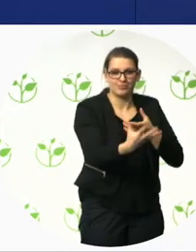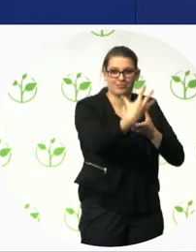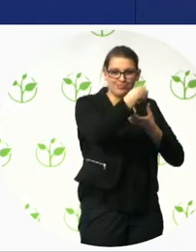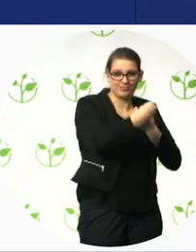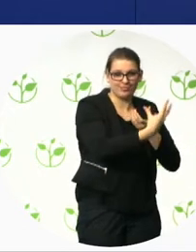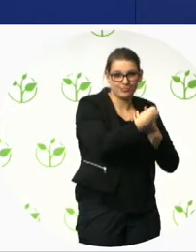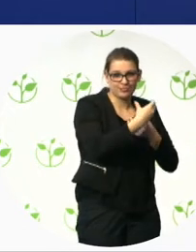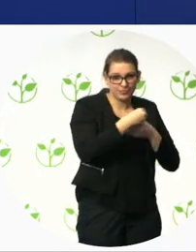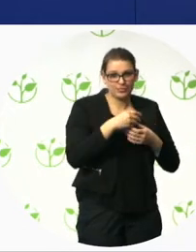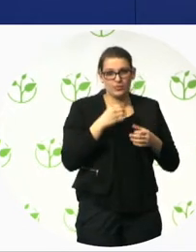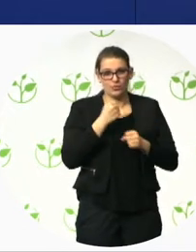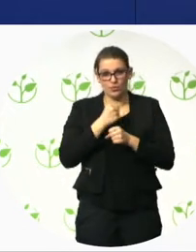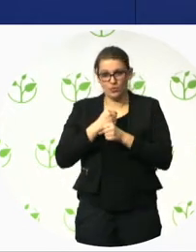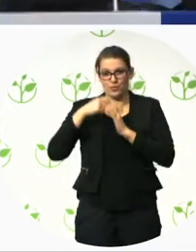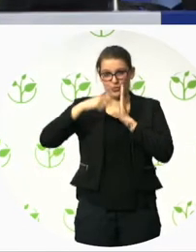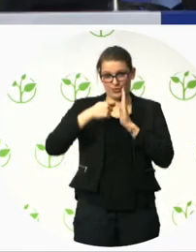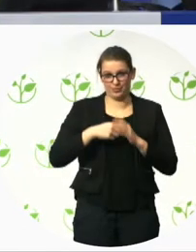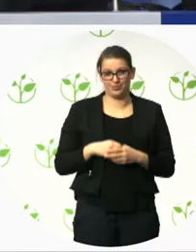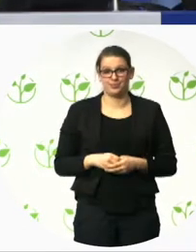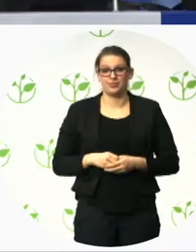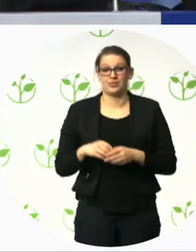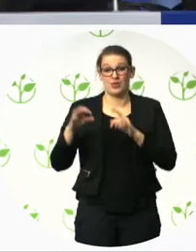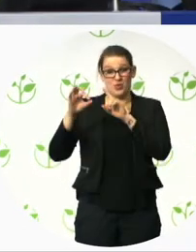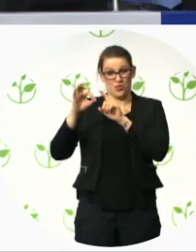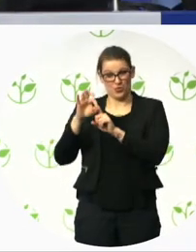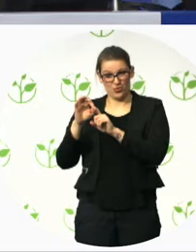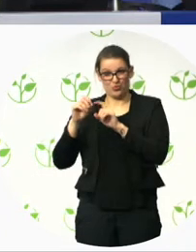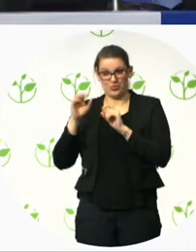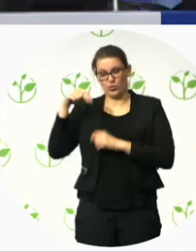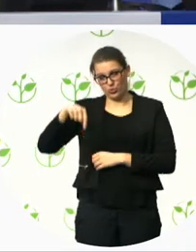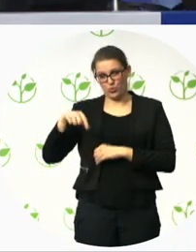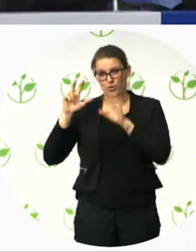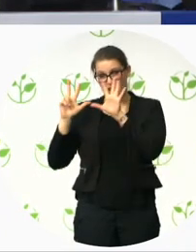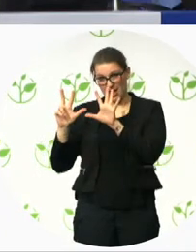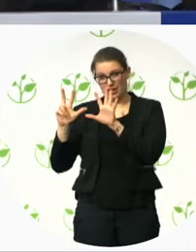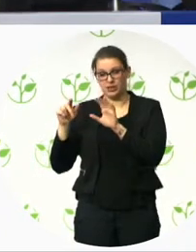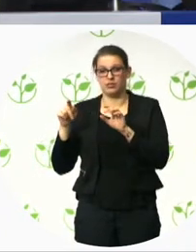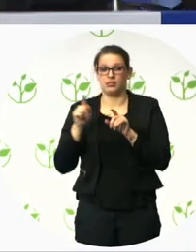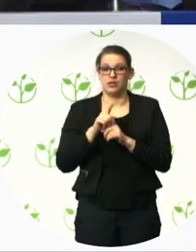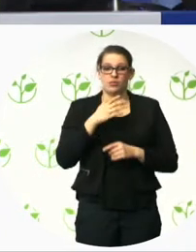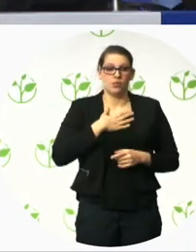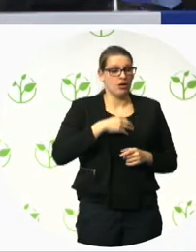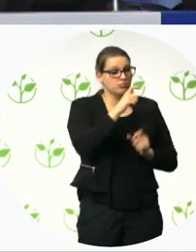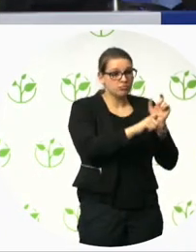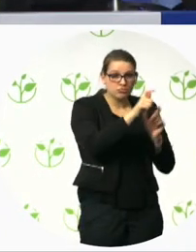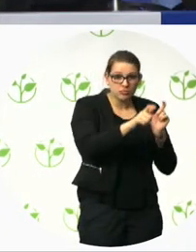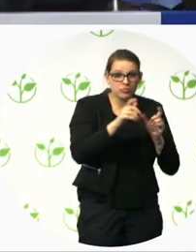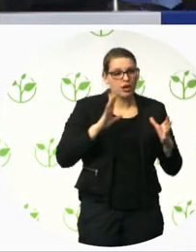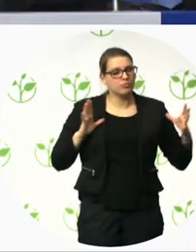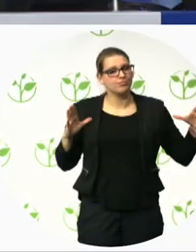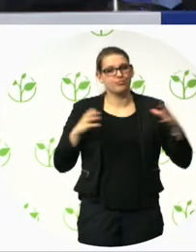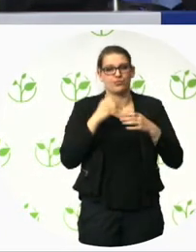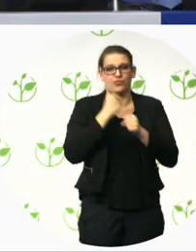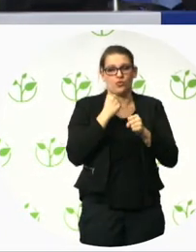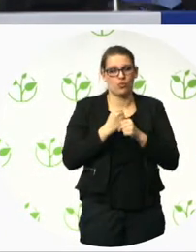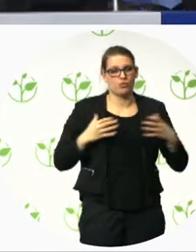is looking for solutions for the different challenges in the fields of social life, healthcare, and also the work with people